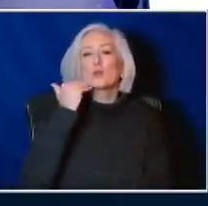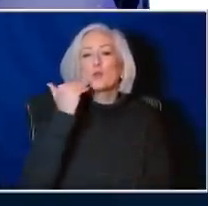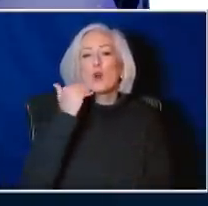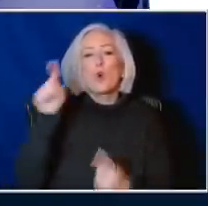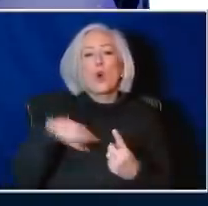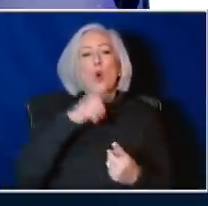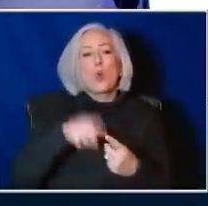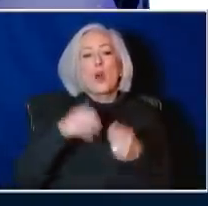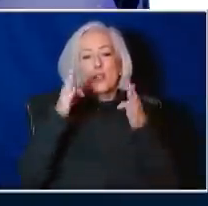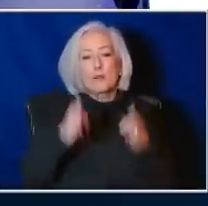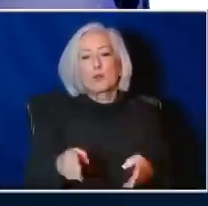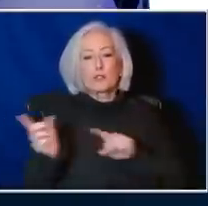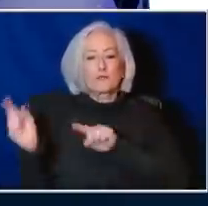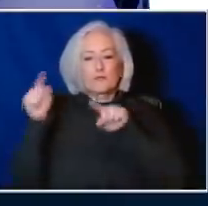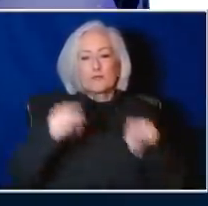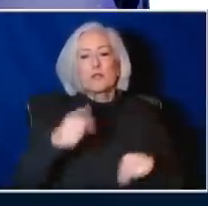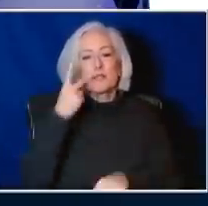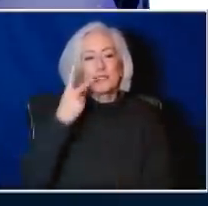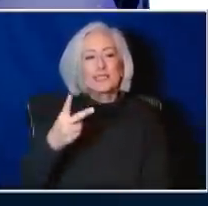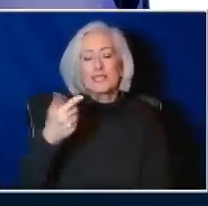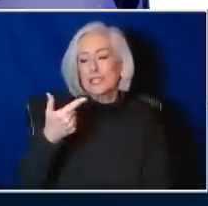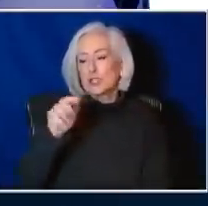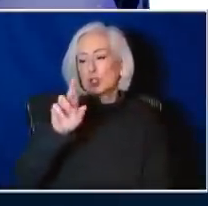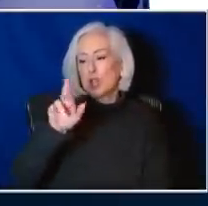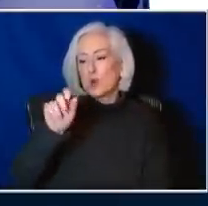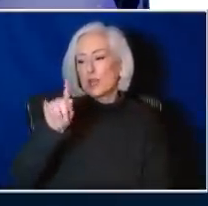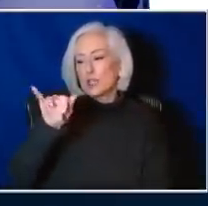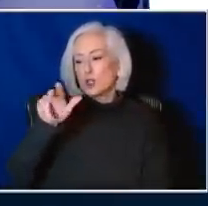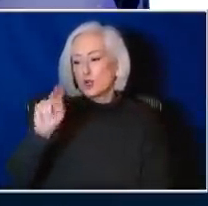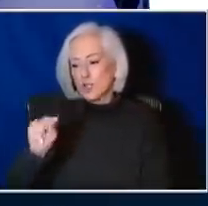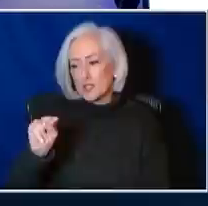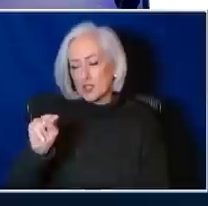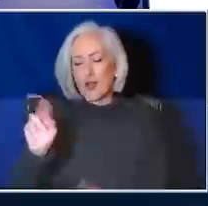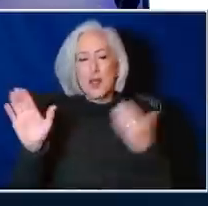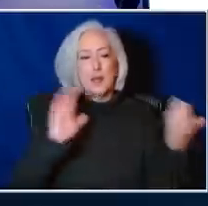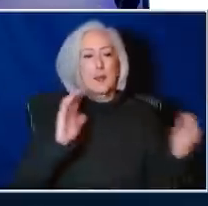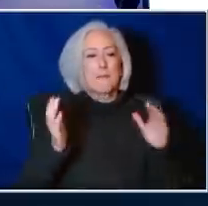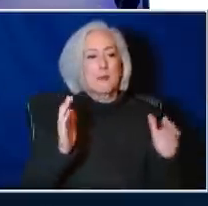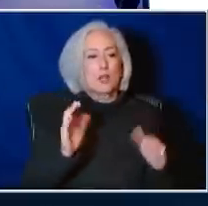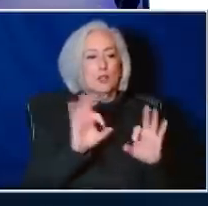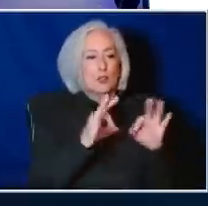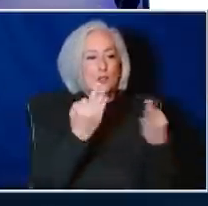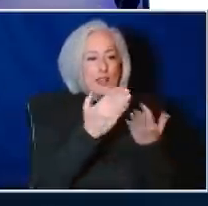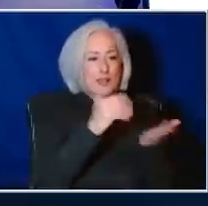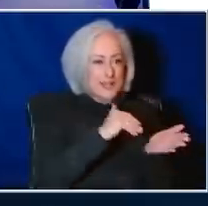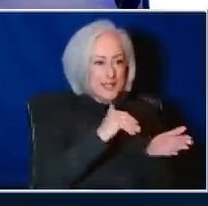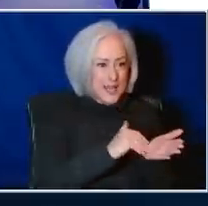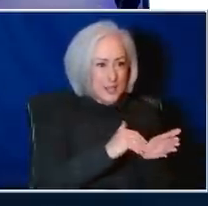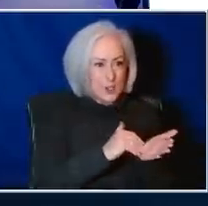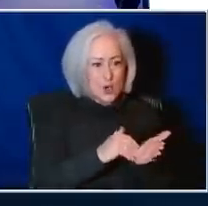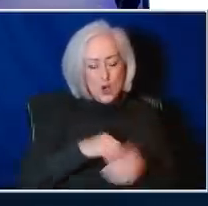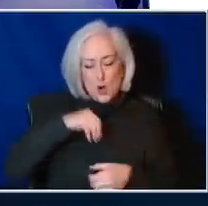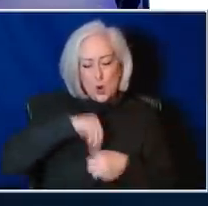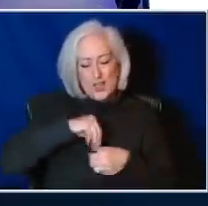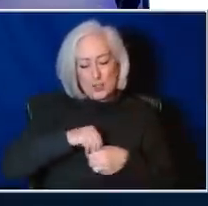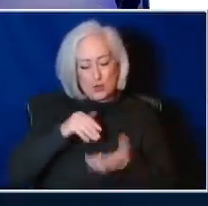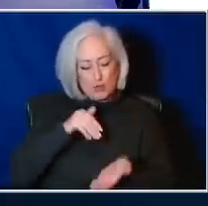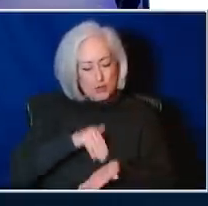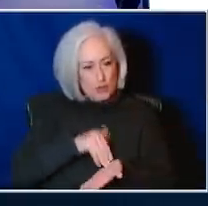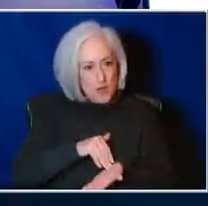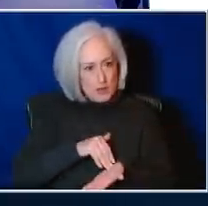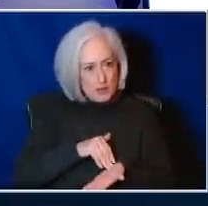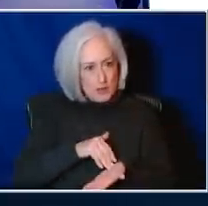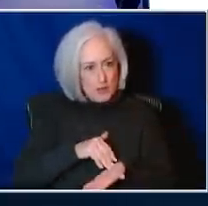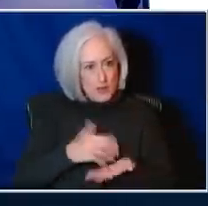geriatrician versus a family practice doctor or internist? Would it be based on an age limit or other factors? This is my